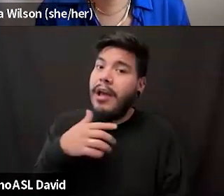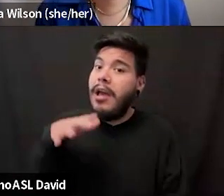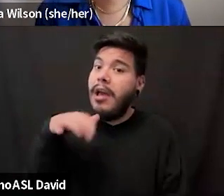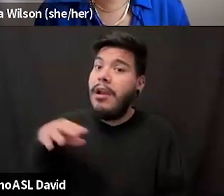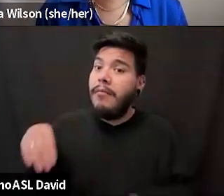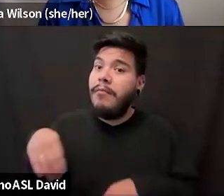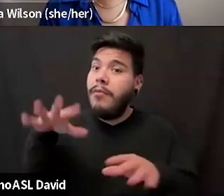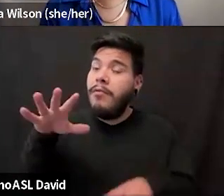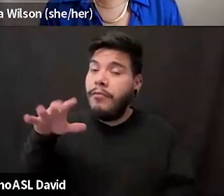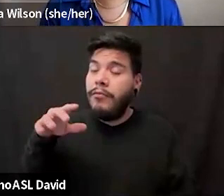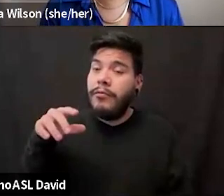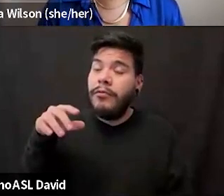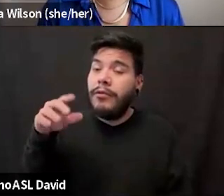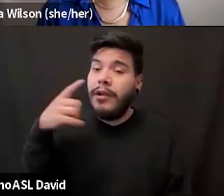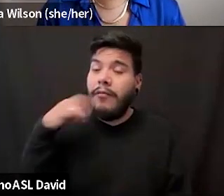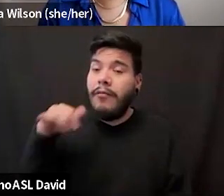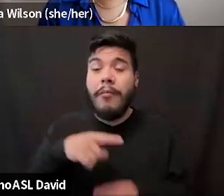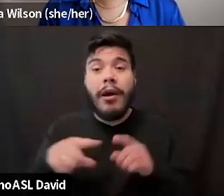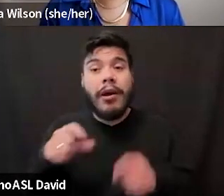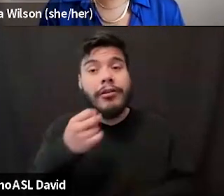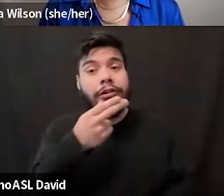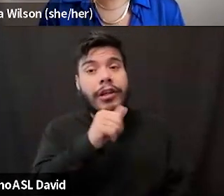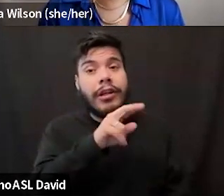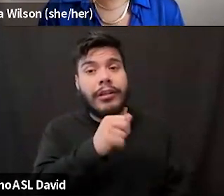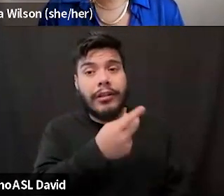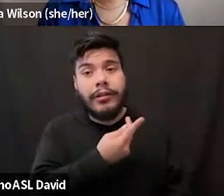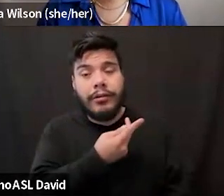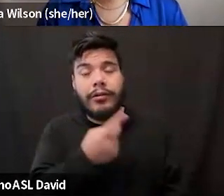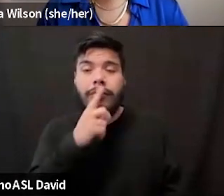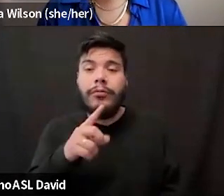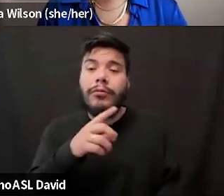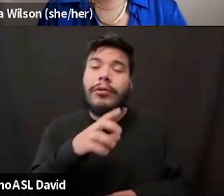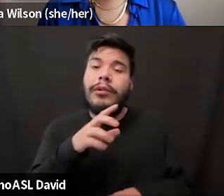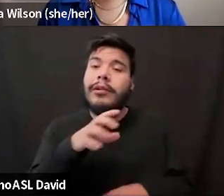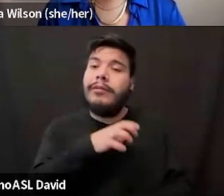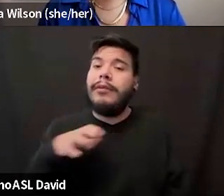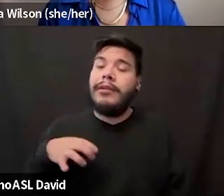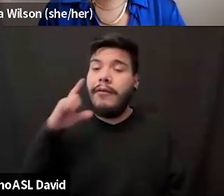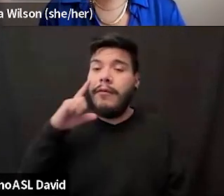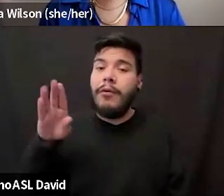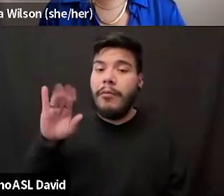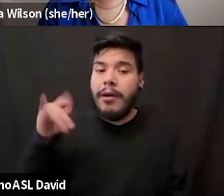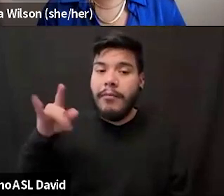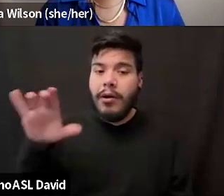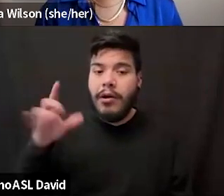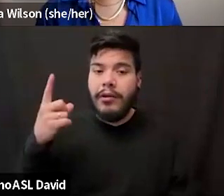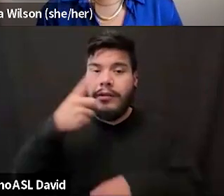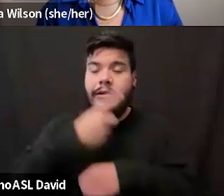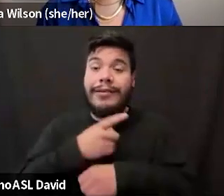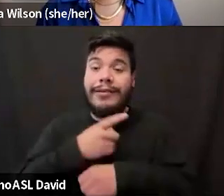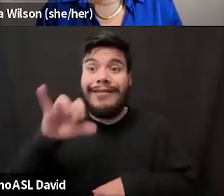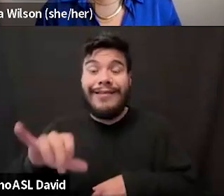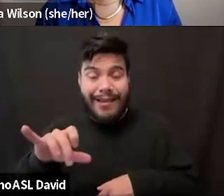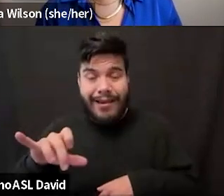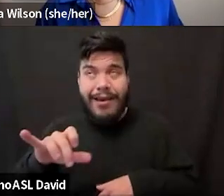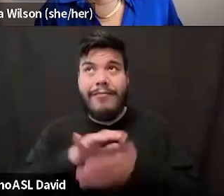back to California, but Shana and I were on the planning committee for the BIPOC day. And that turned it into a very fun